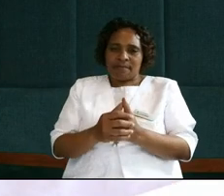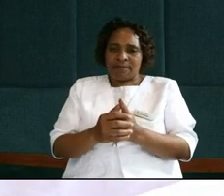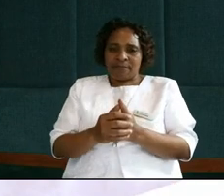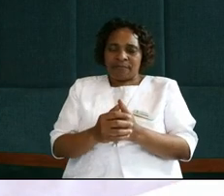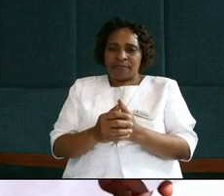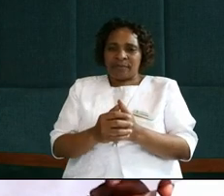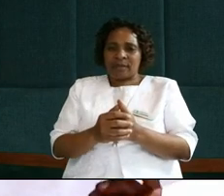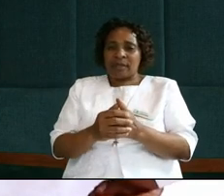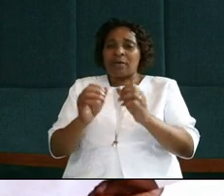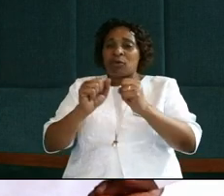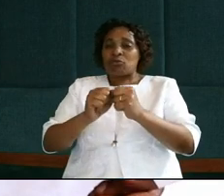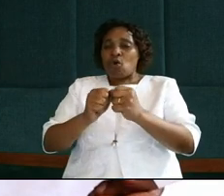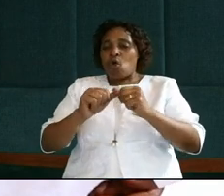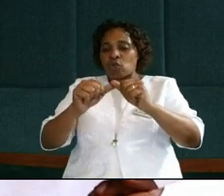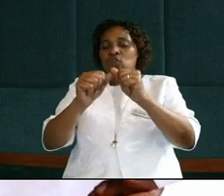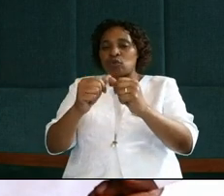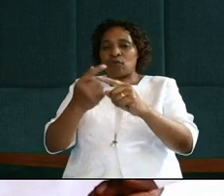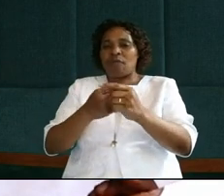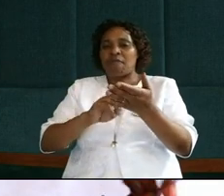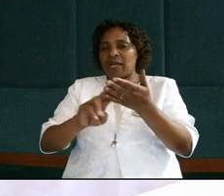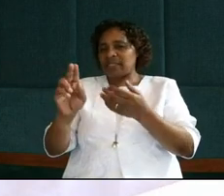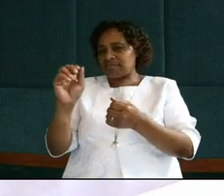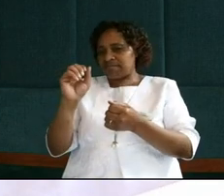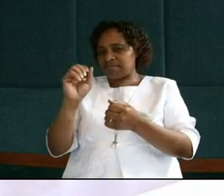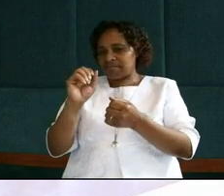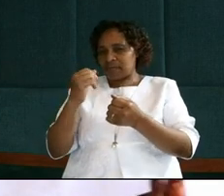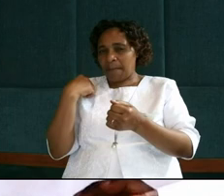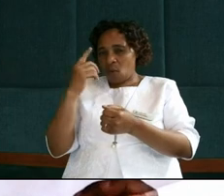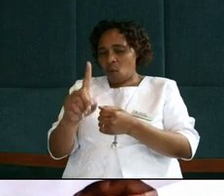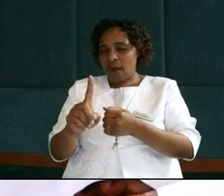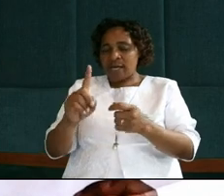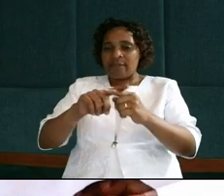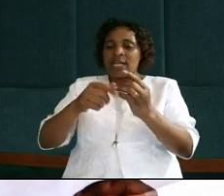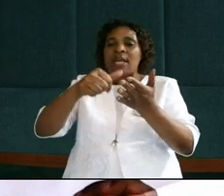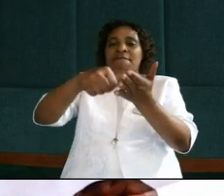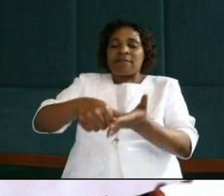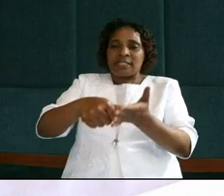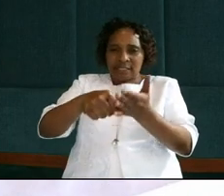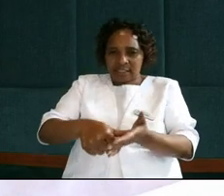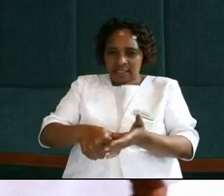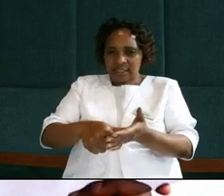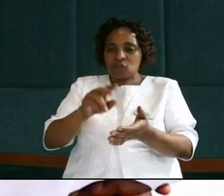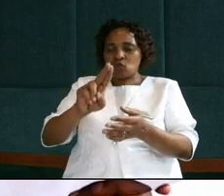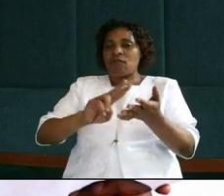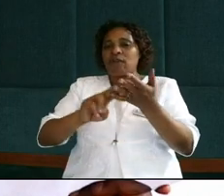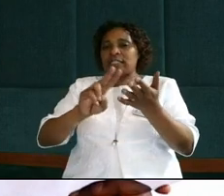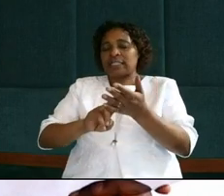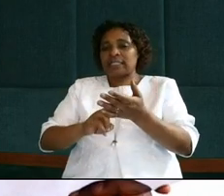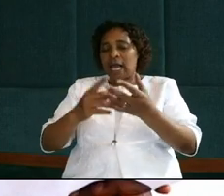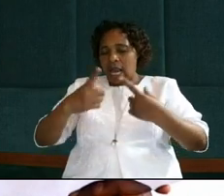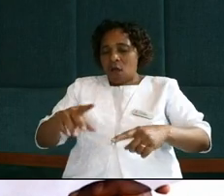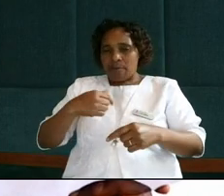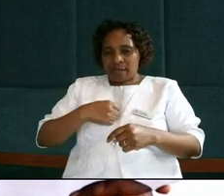But we will consider from verse number 1. Then I will lay emphasis on those two verses. so allow me to read quickly